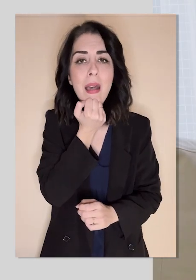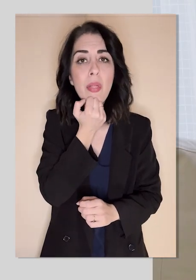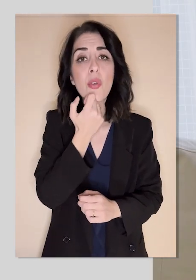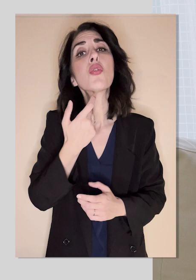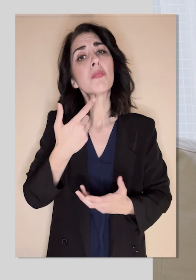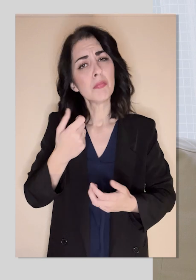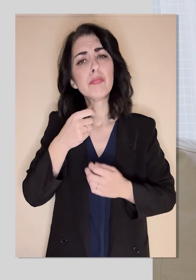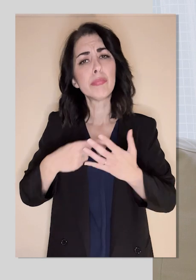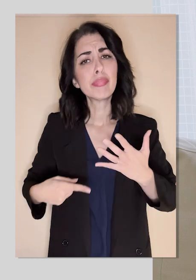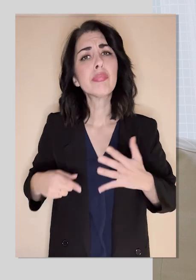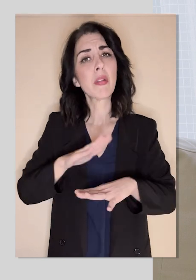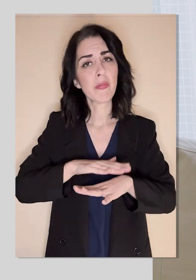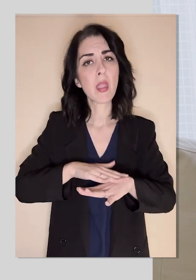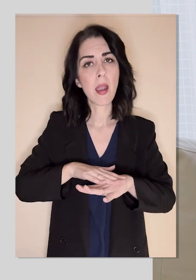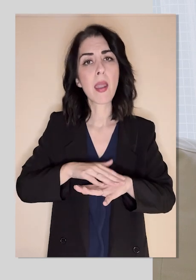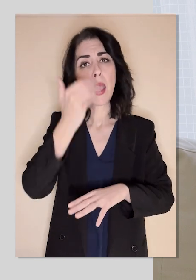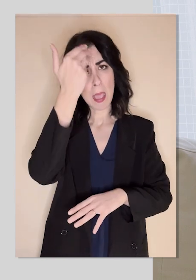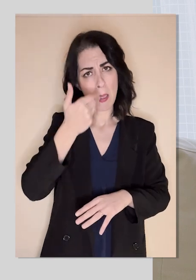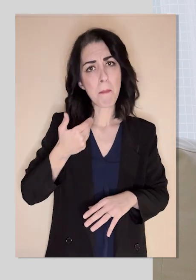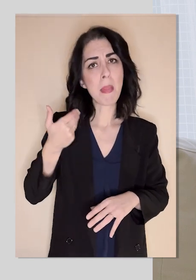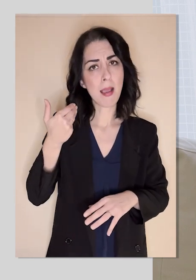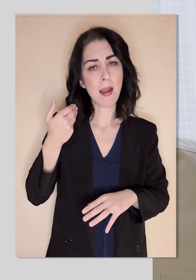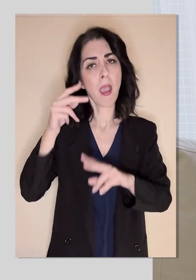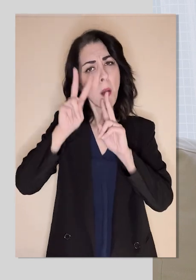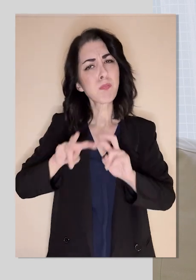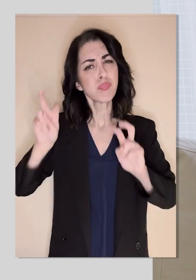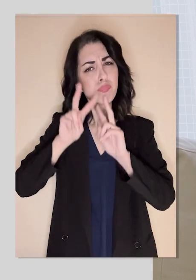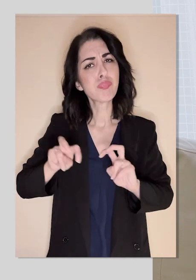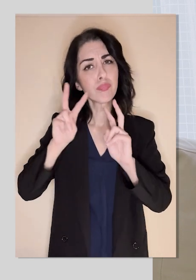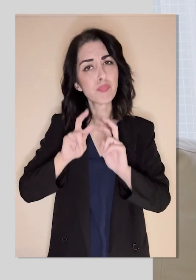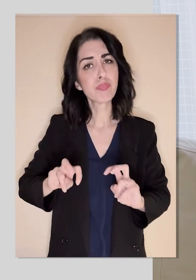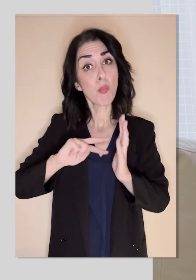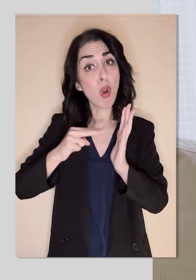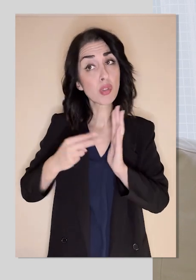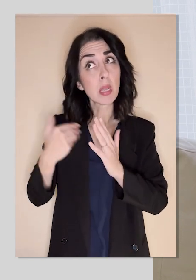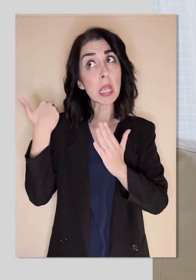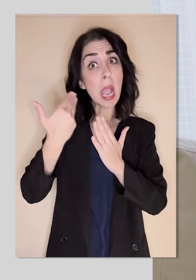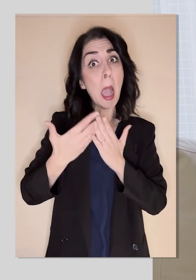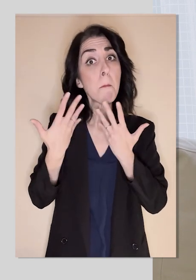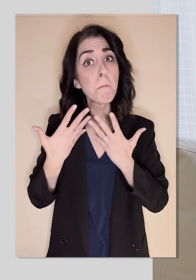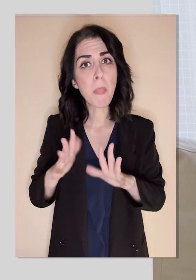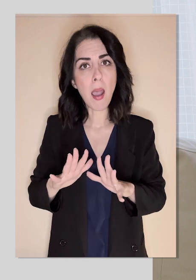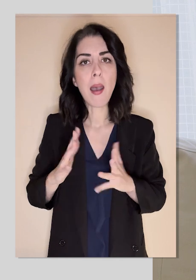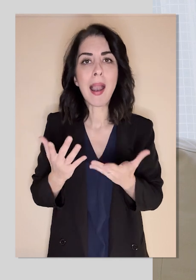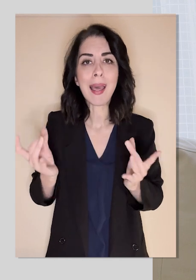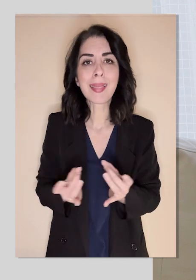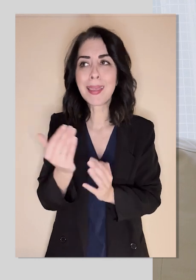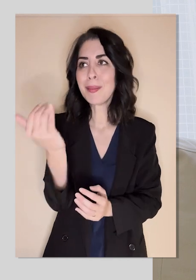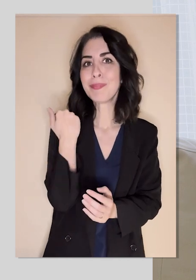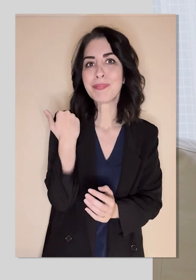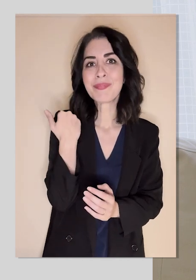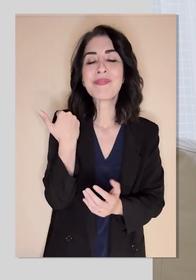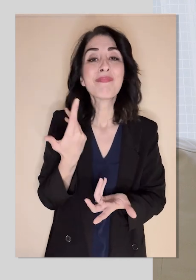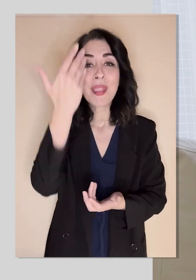investigated very carefully. But if somebody asks me, well, what causes migraine? I don't really know. It's a